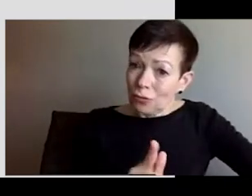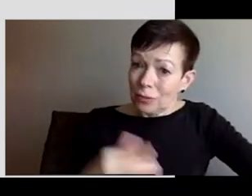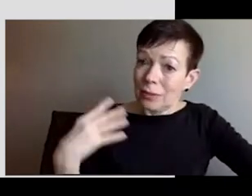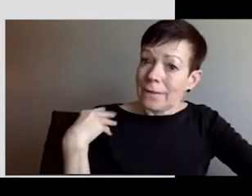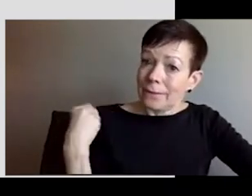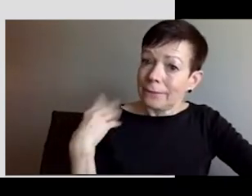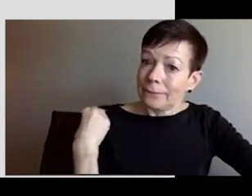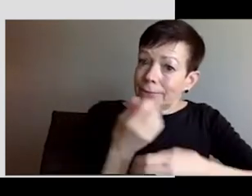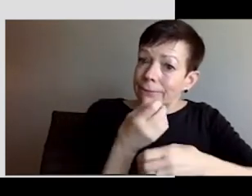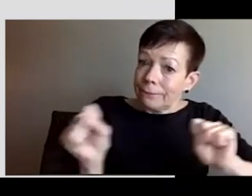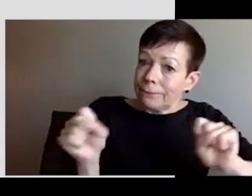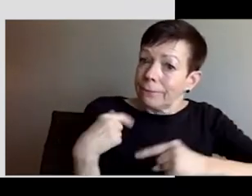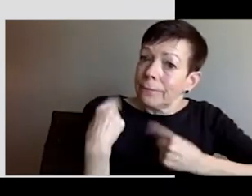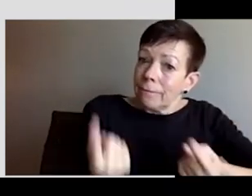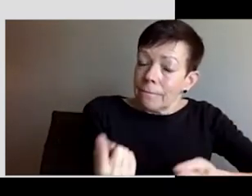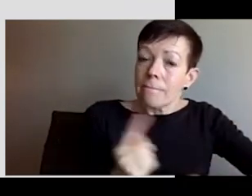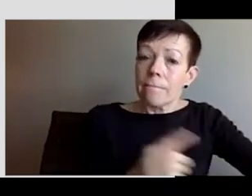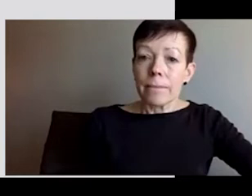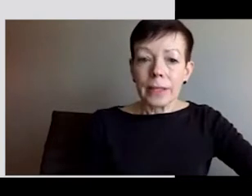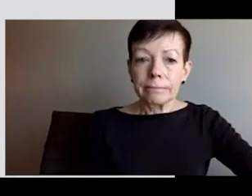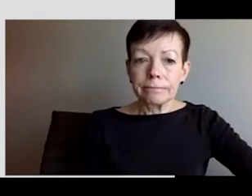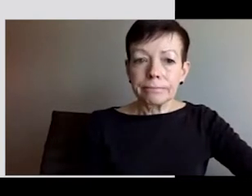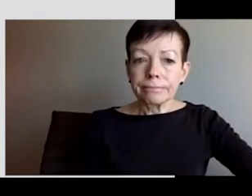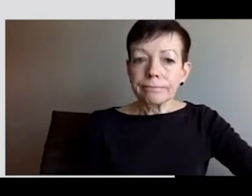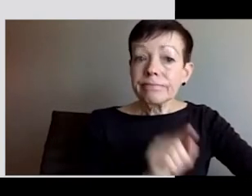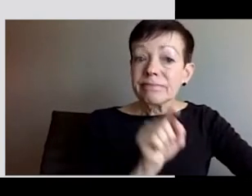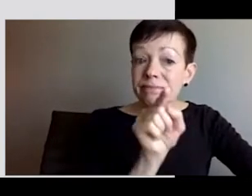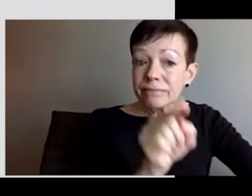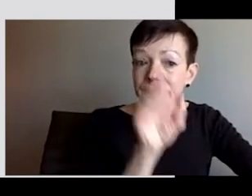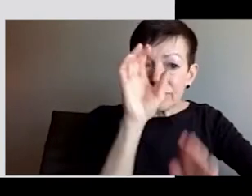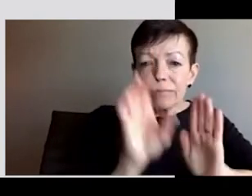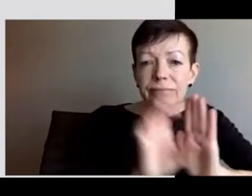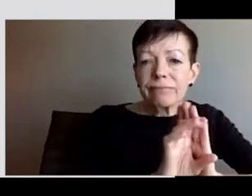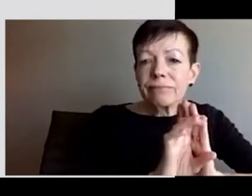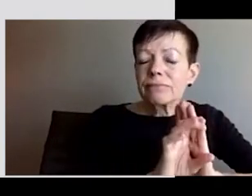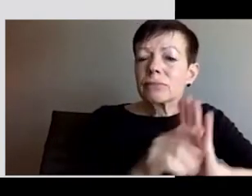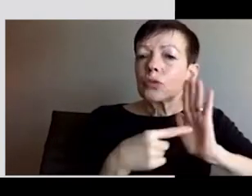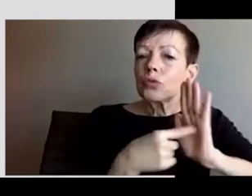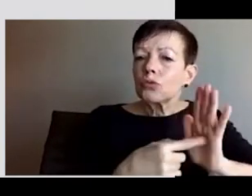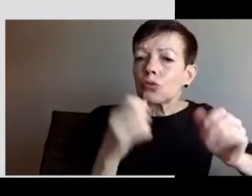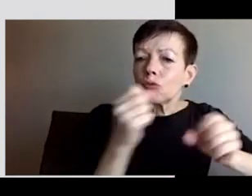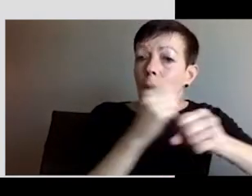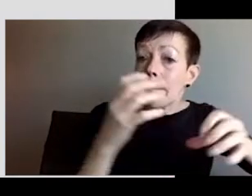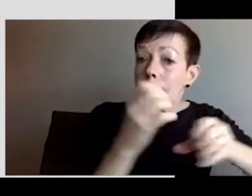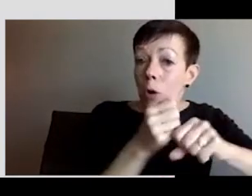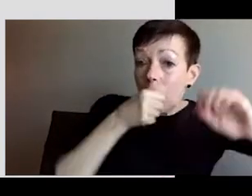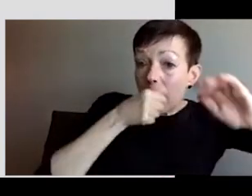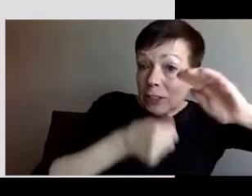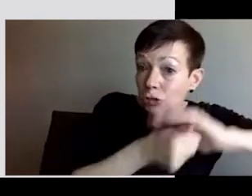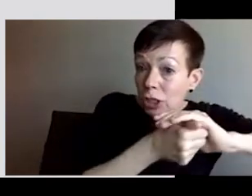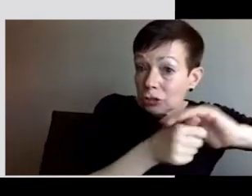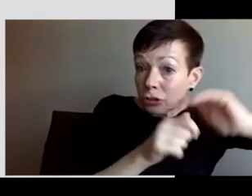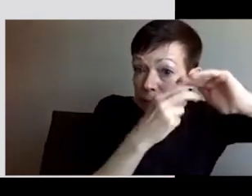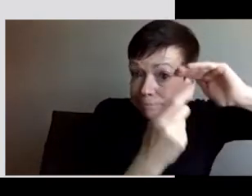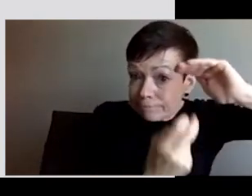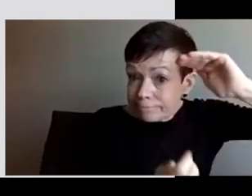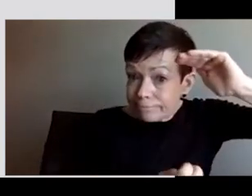Five o'clock in the morning the air raid sirens went off and I moved into the corridor of my apartment